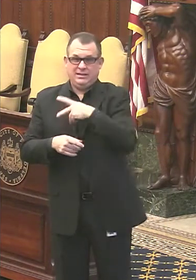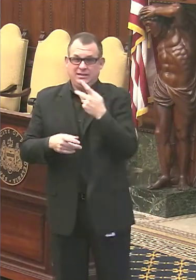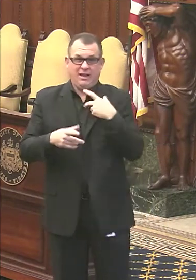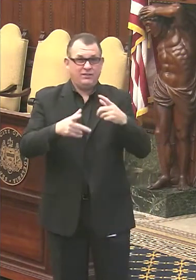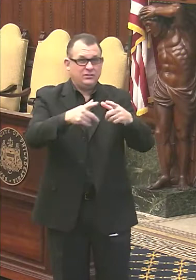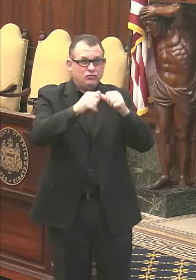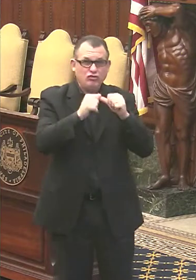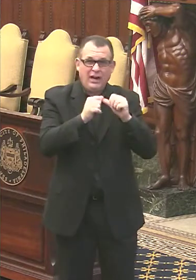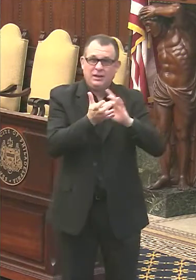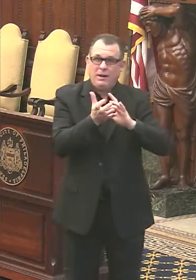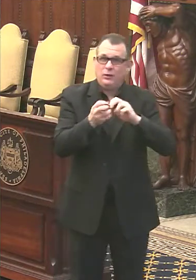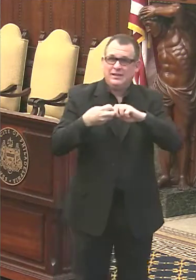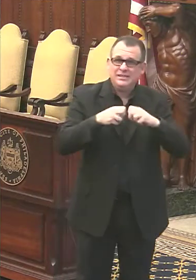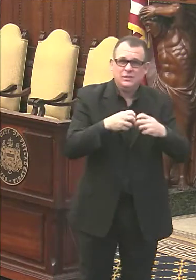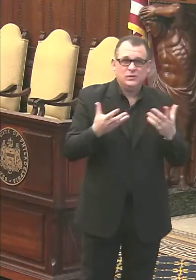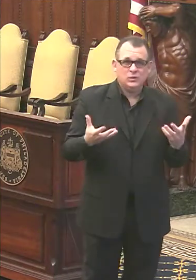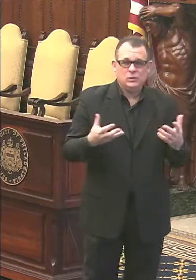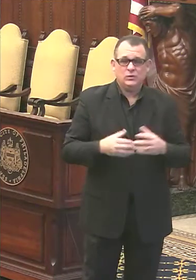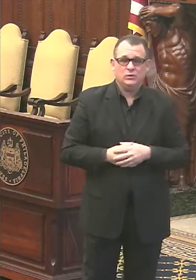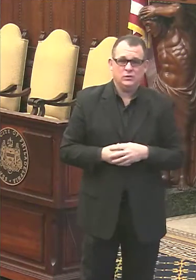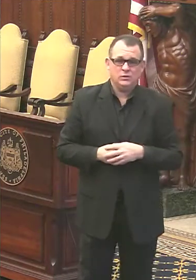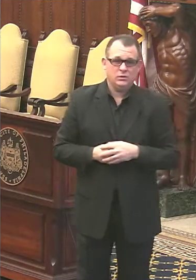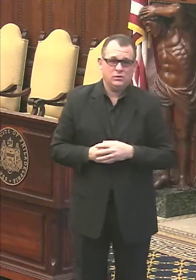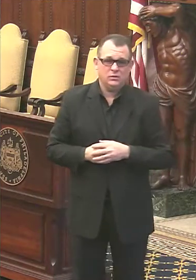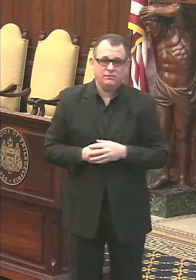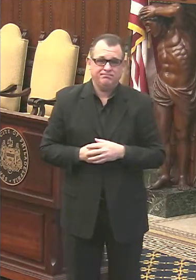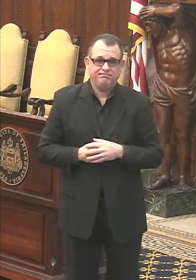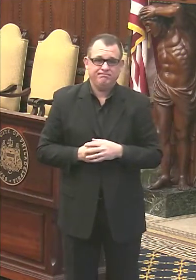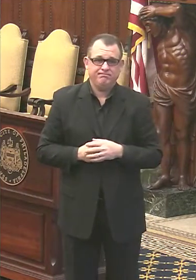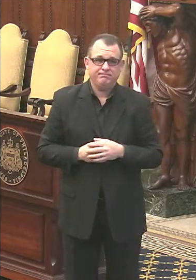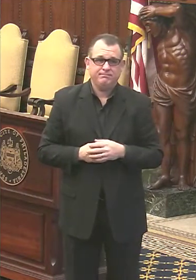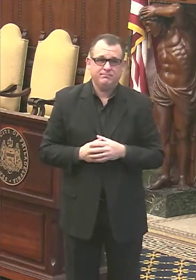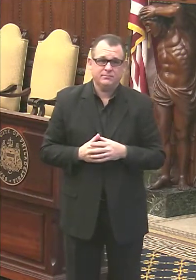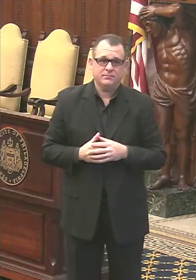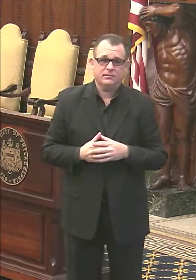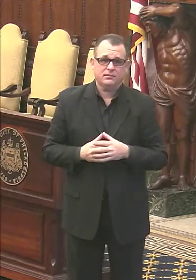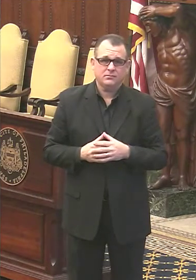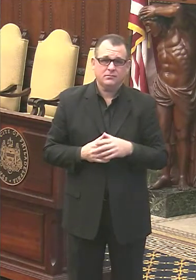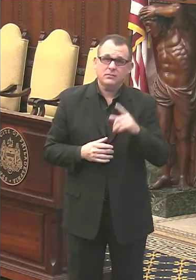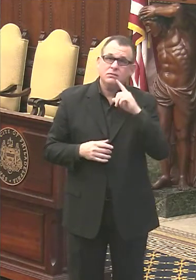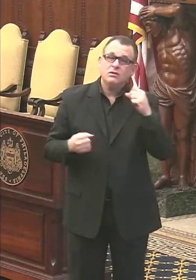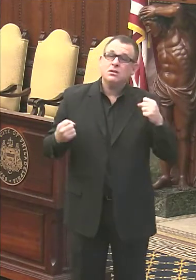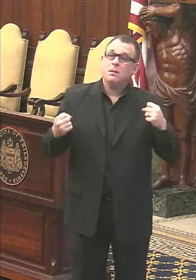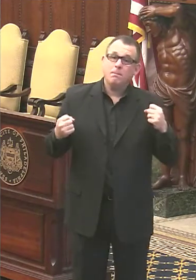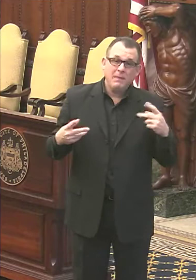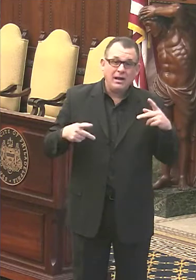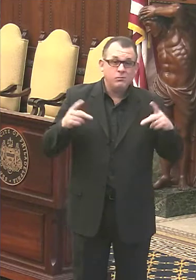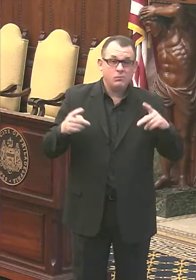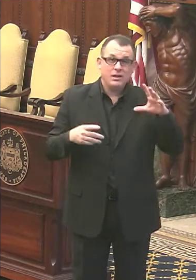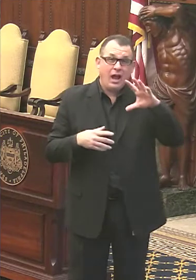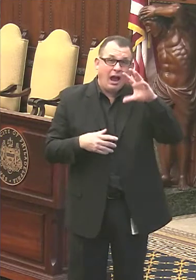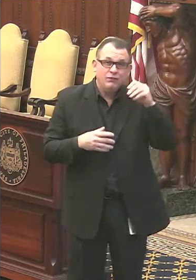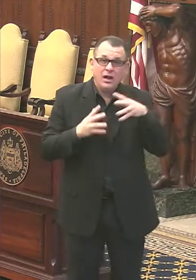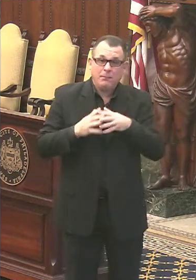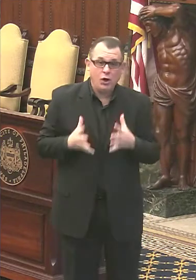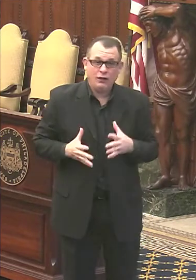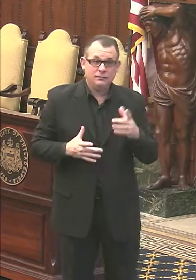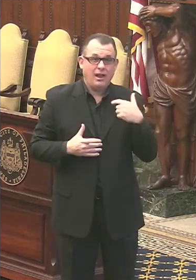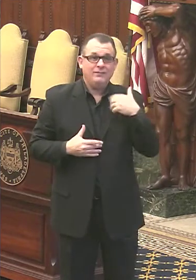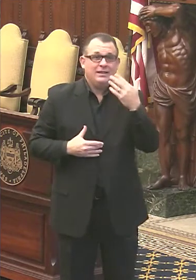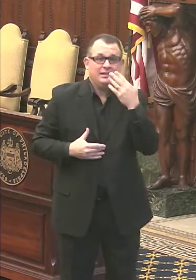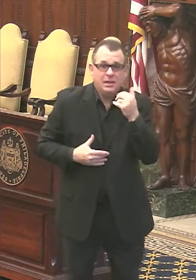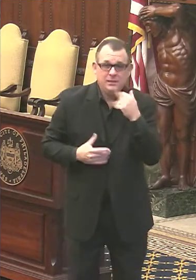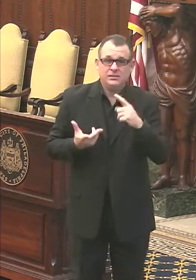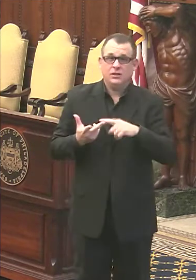We don't get around, you know, we have to concern ourselves with racial equity here. And many people, African-American folks have diabetes or heart